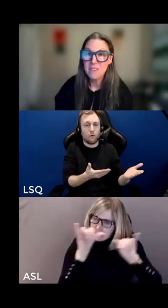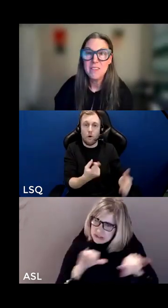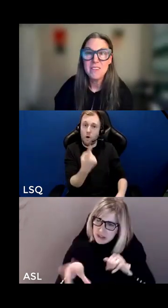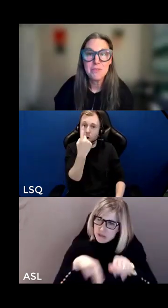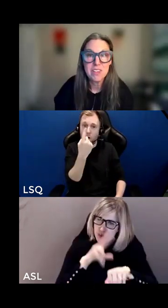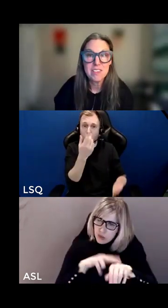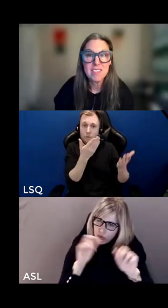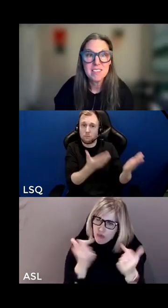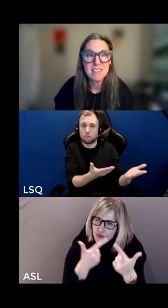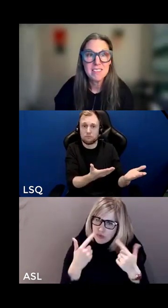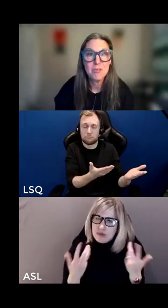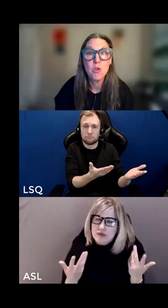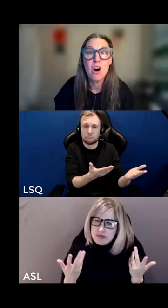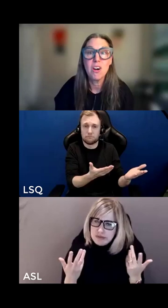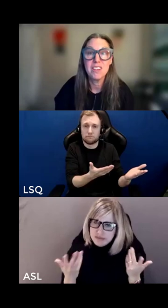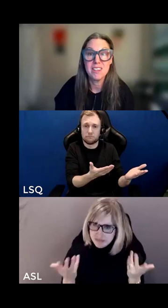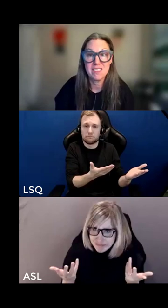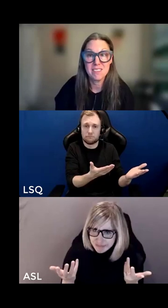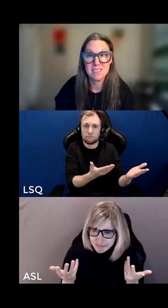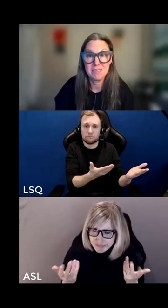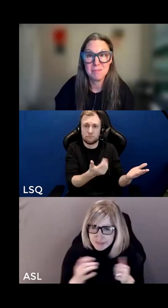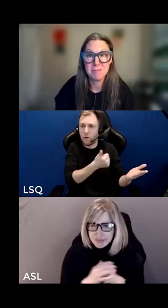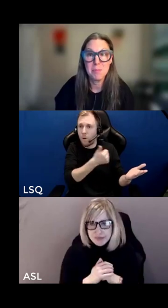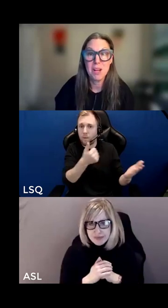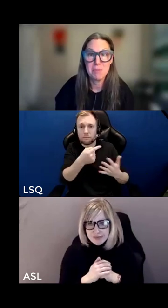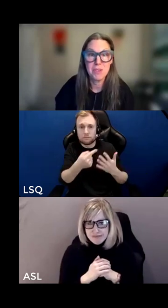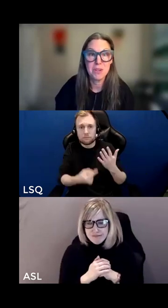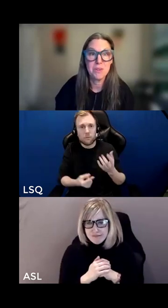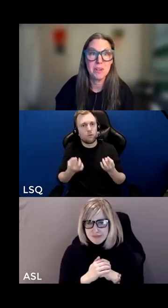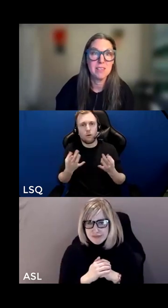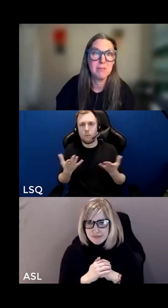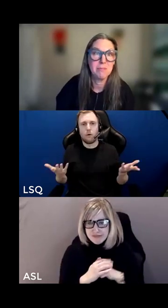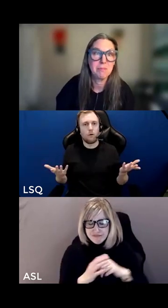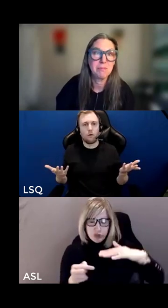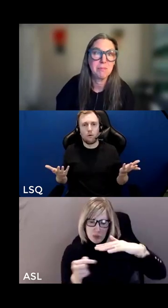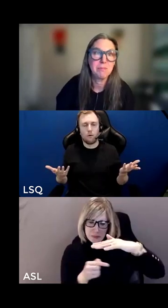difference wrongness so